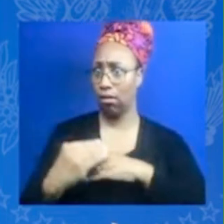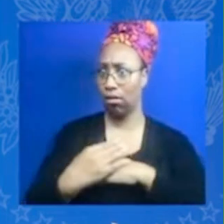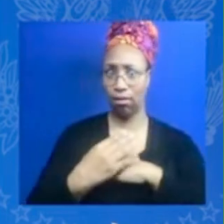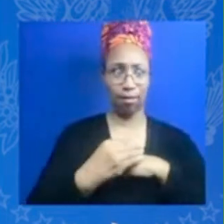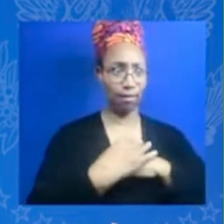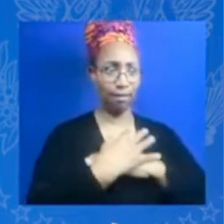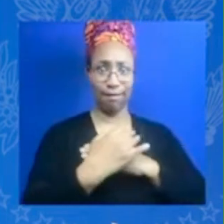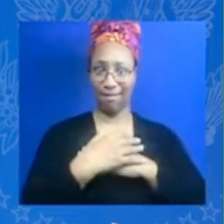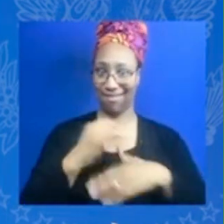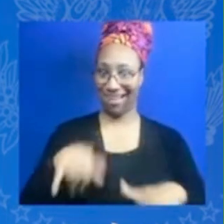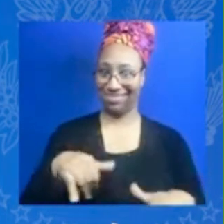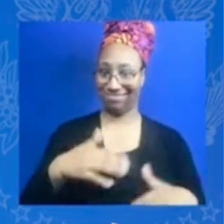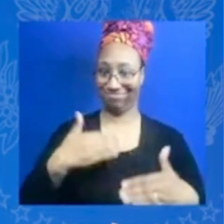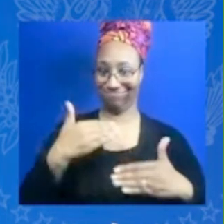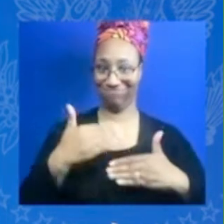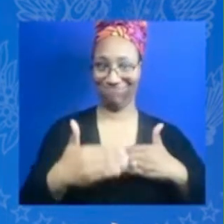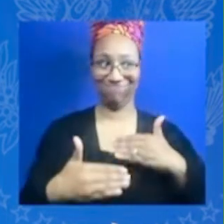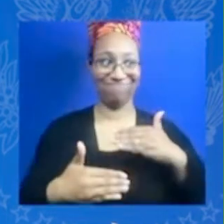natalie